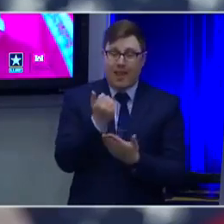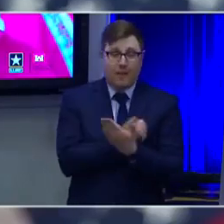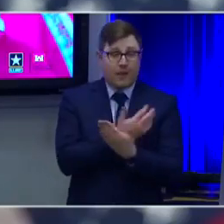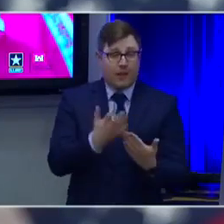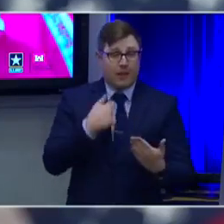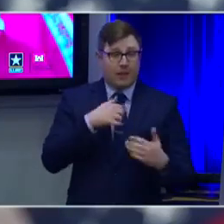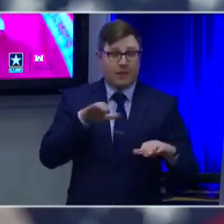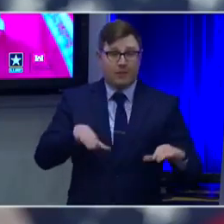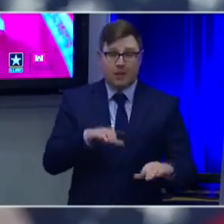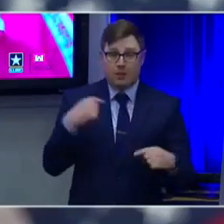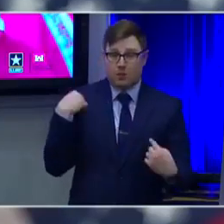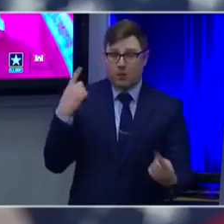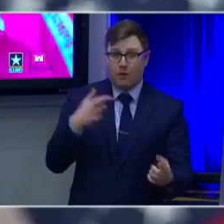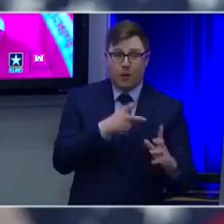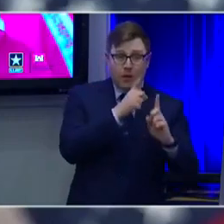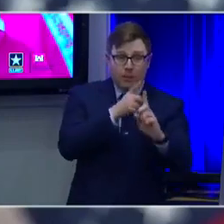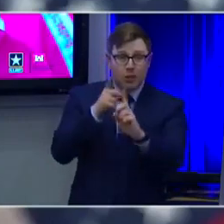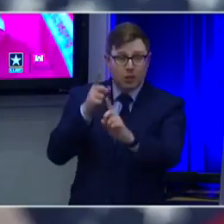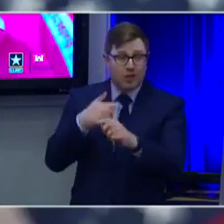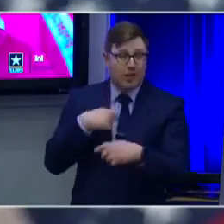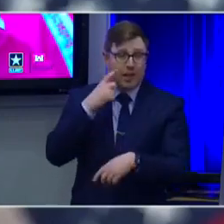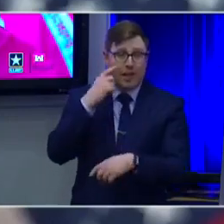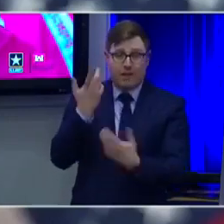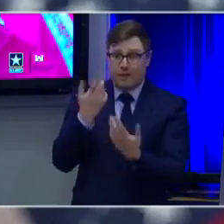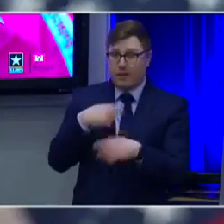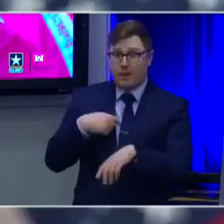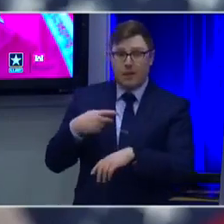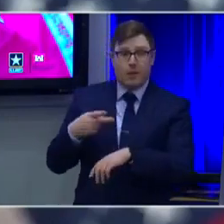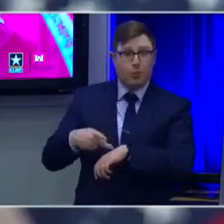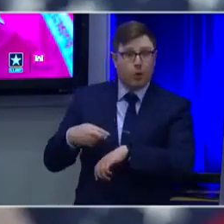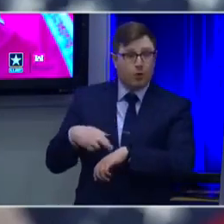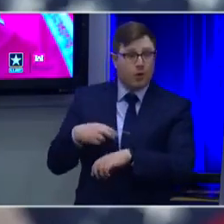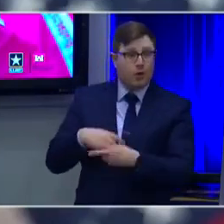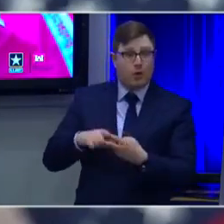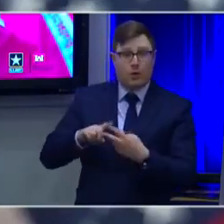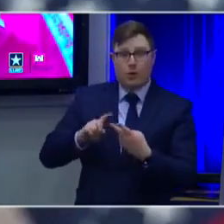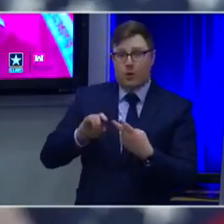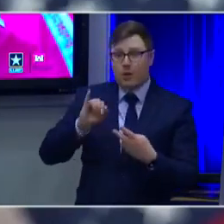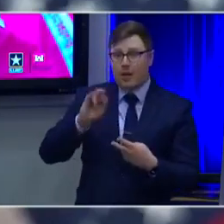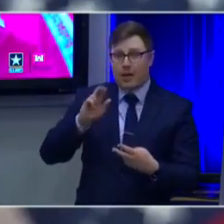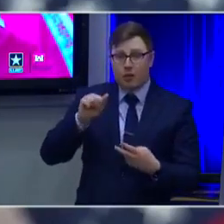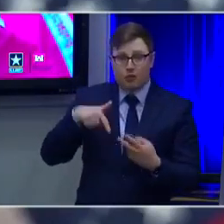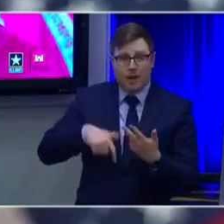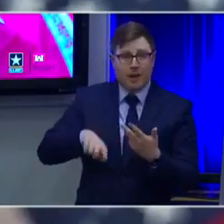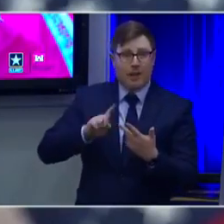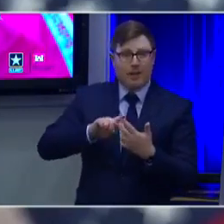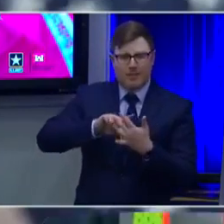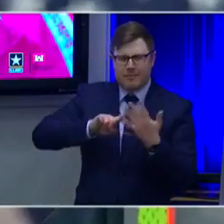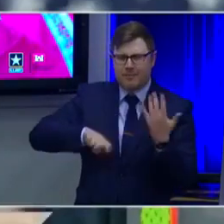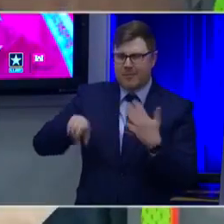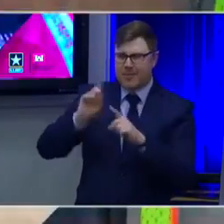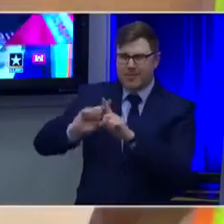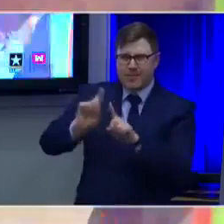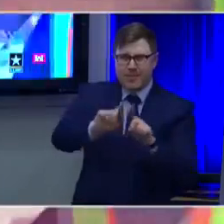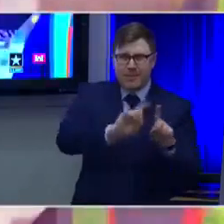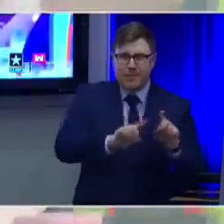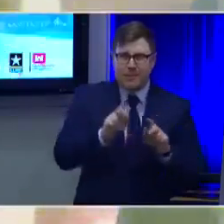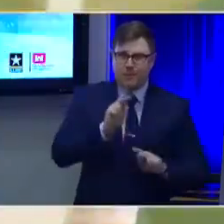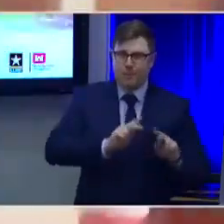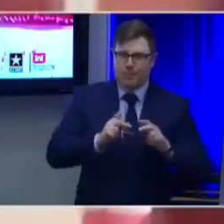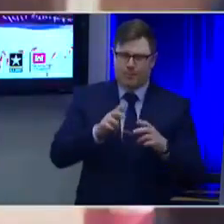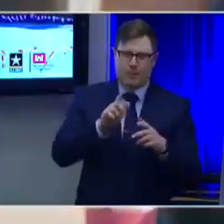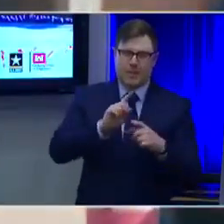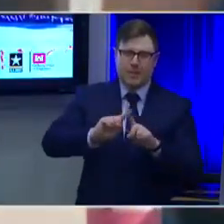Rico, Afghanistan, Iraq, and as well as here in Kuwait. So I don't think you would ever, ever make a bad choice by choosing the Corps of Engineers.